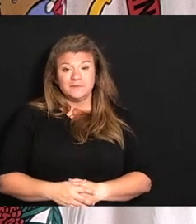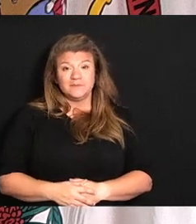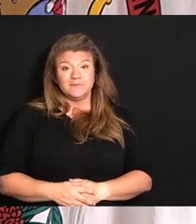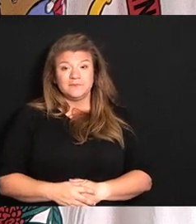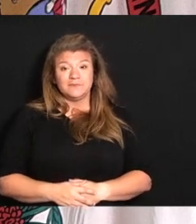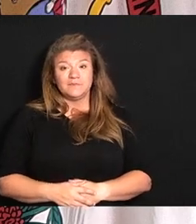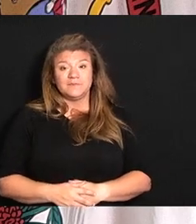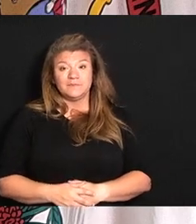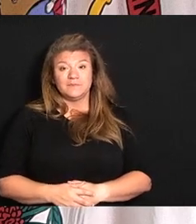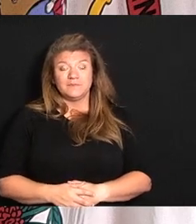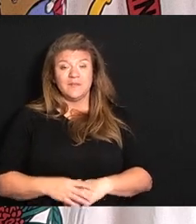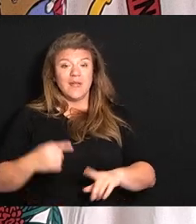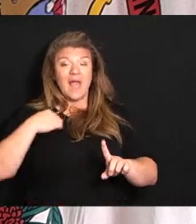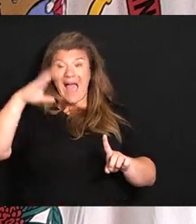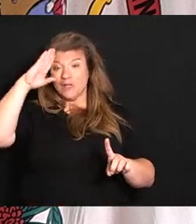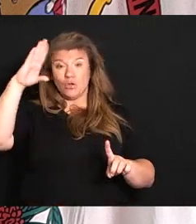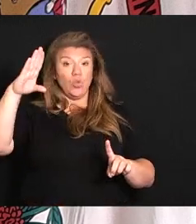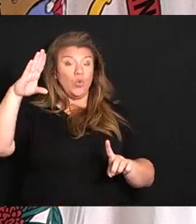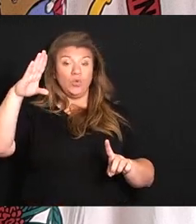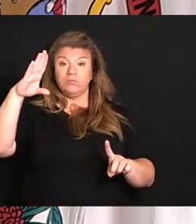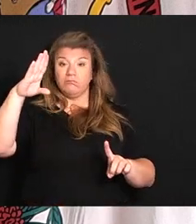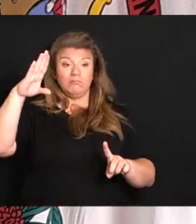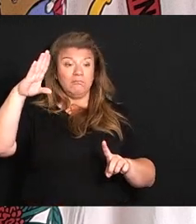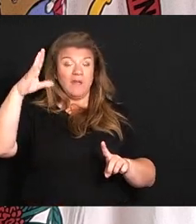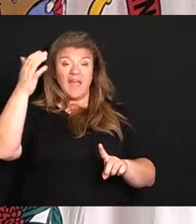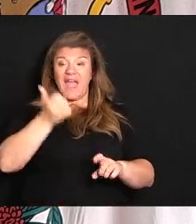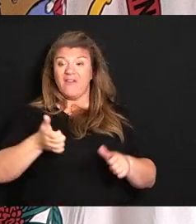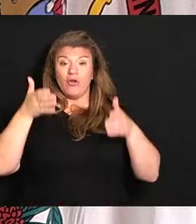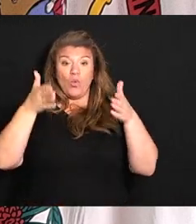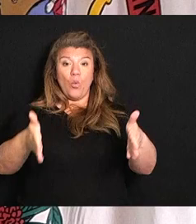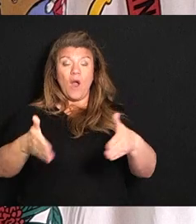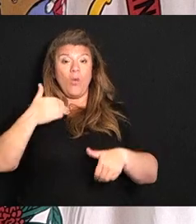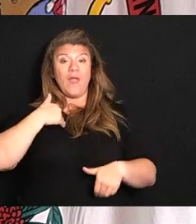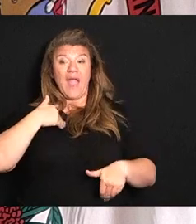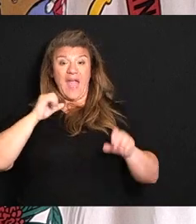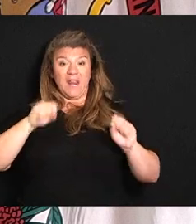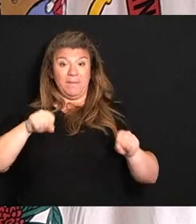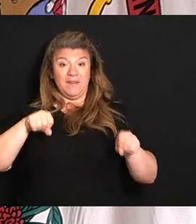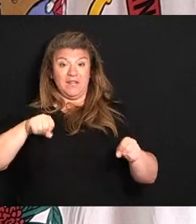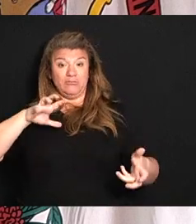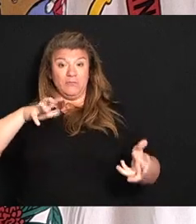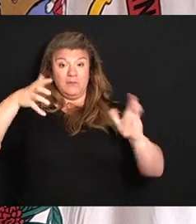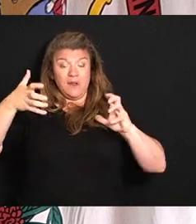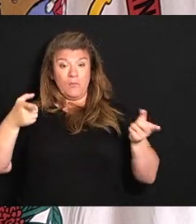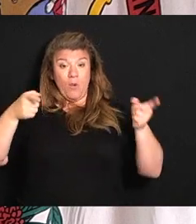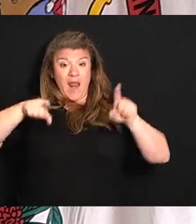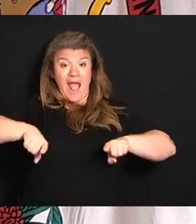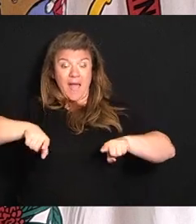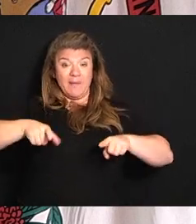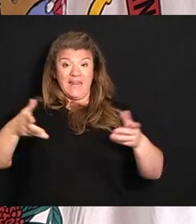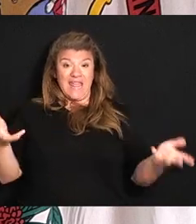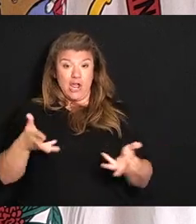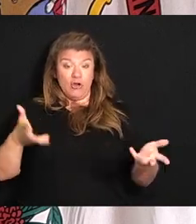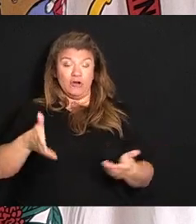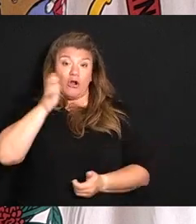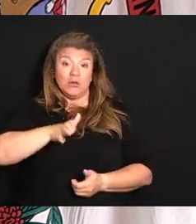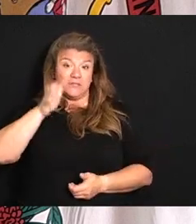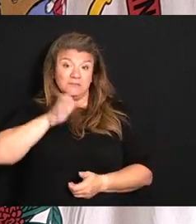I salute in every way. We had a potential tragedy right in our midst here in Charleston, West Virginia.